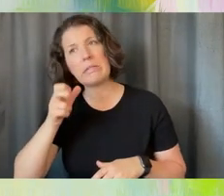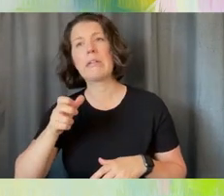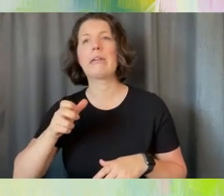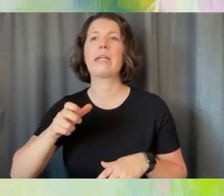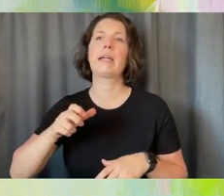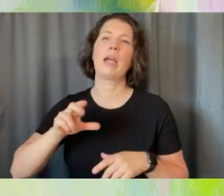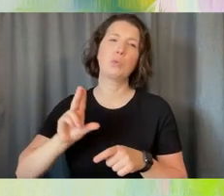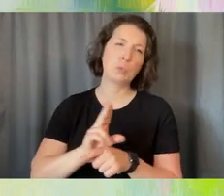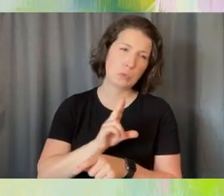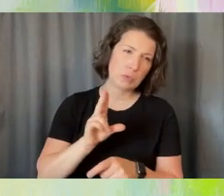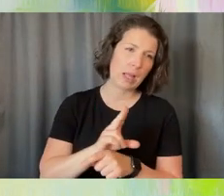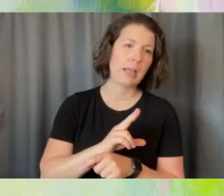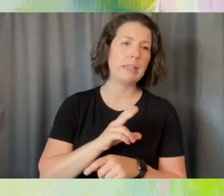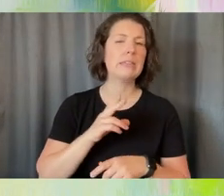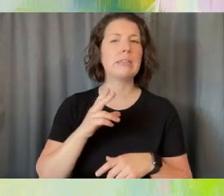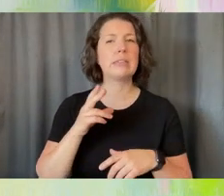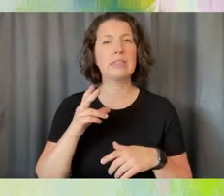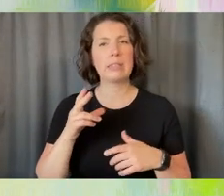and